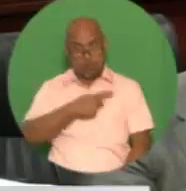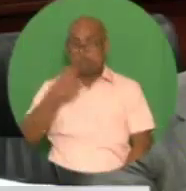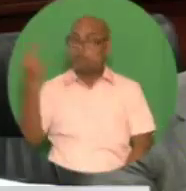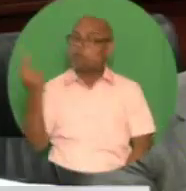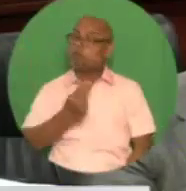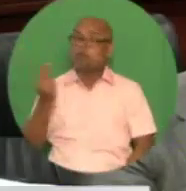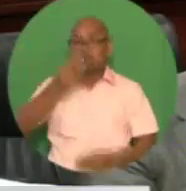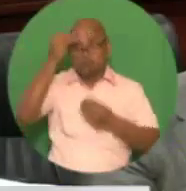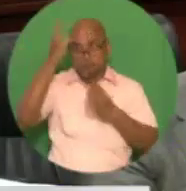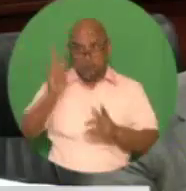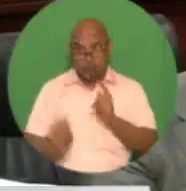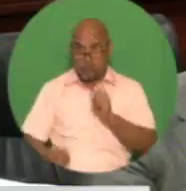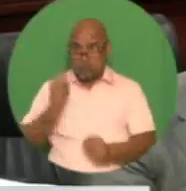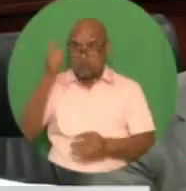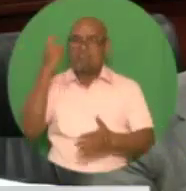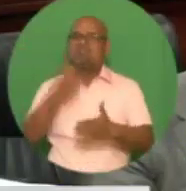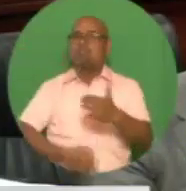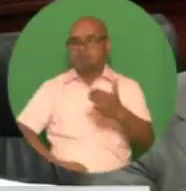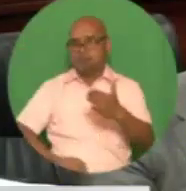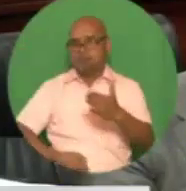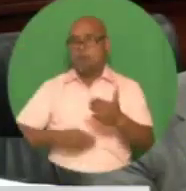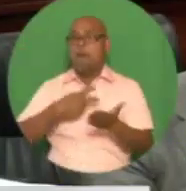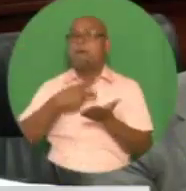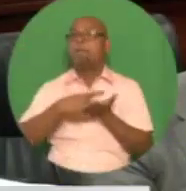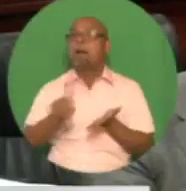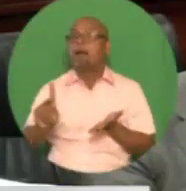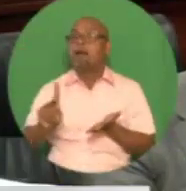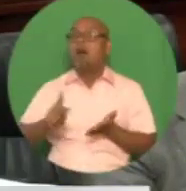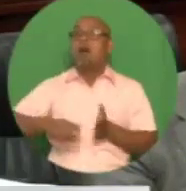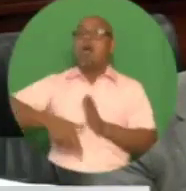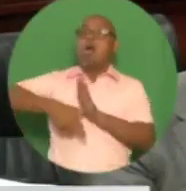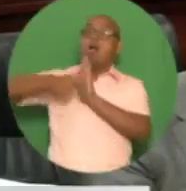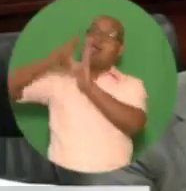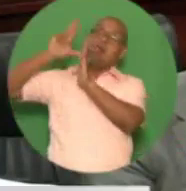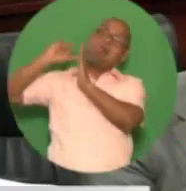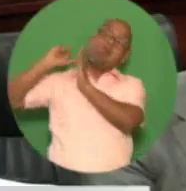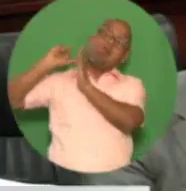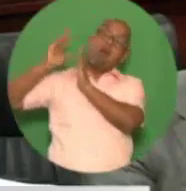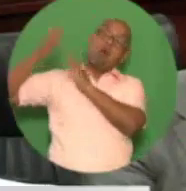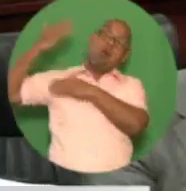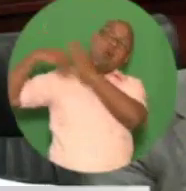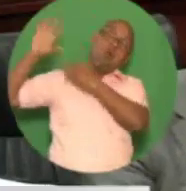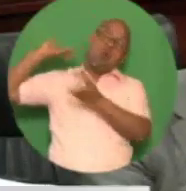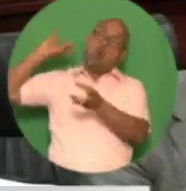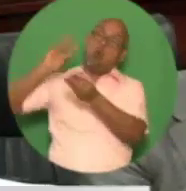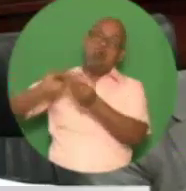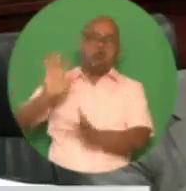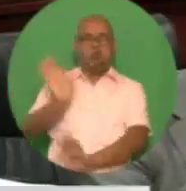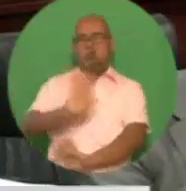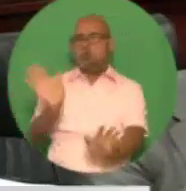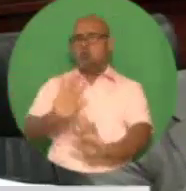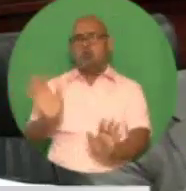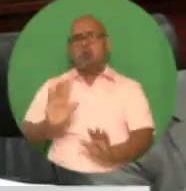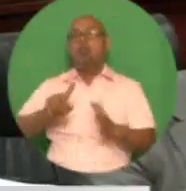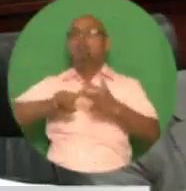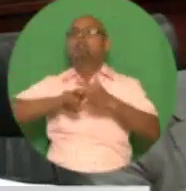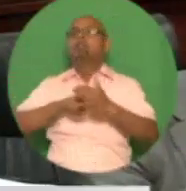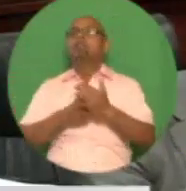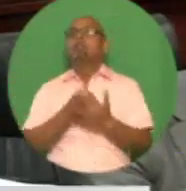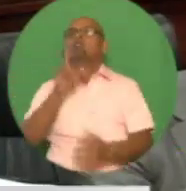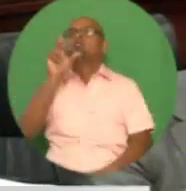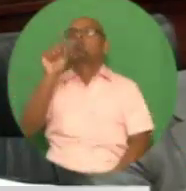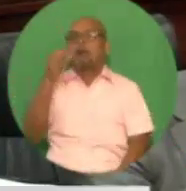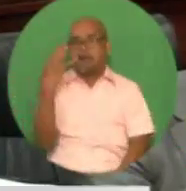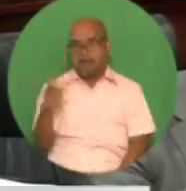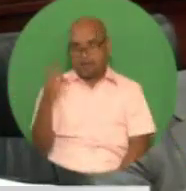property tax will not be required to be paid on a retroactive basis. The tax will only be implemented and collected in respect of calendar